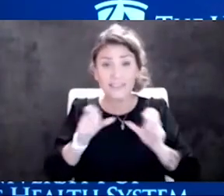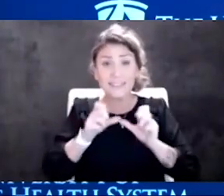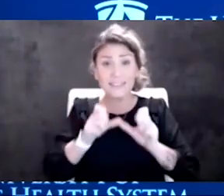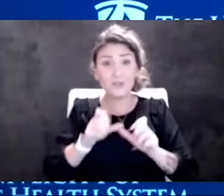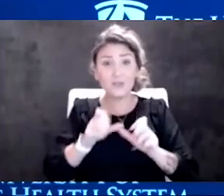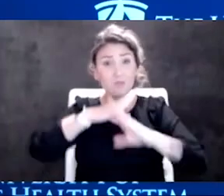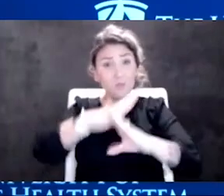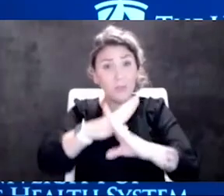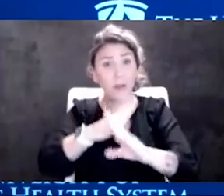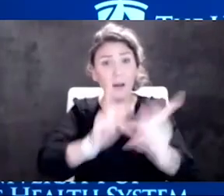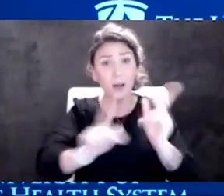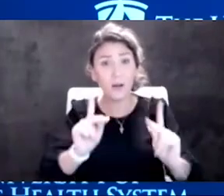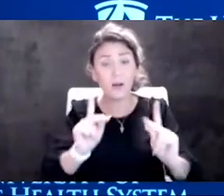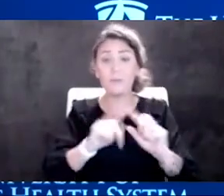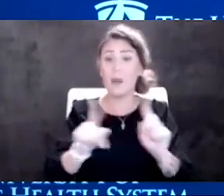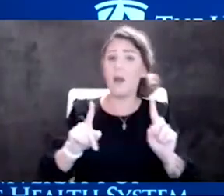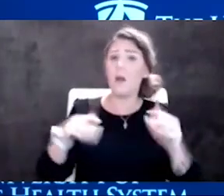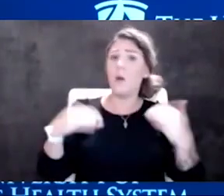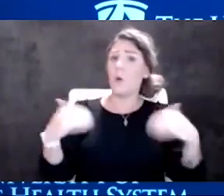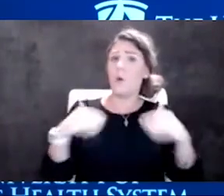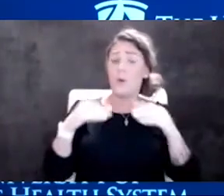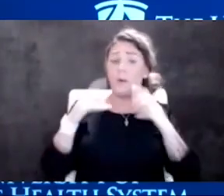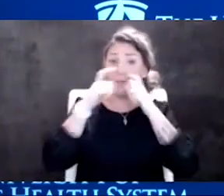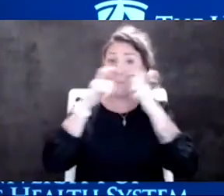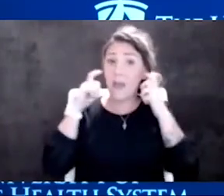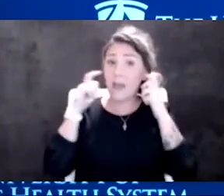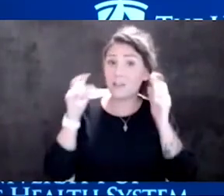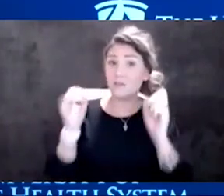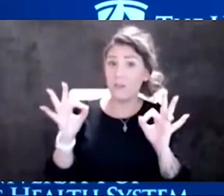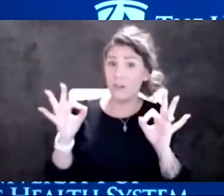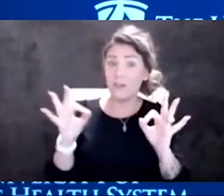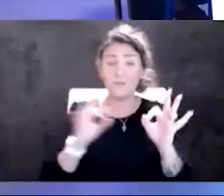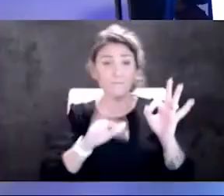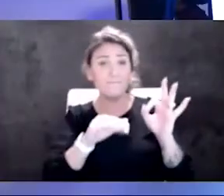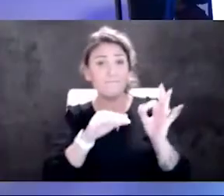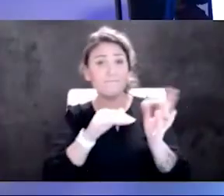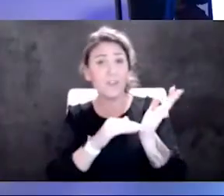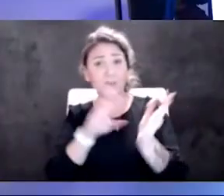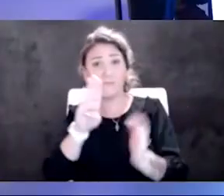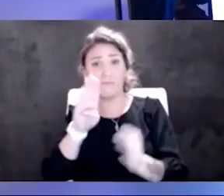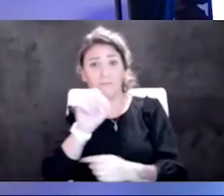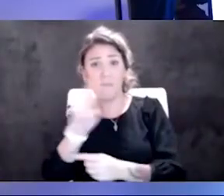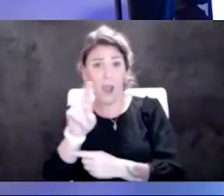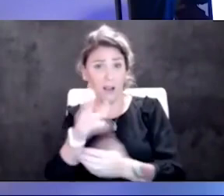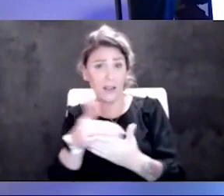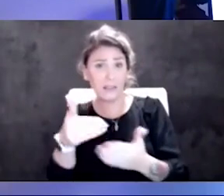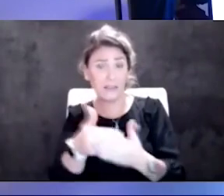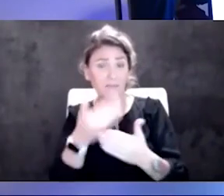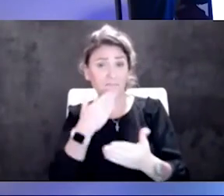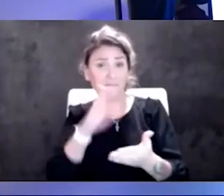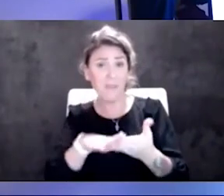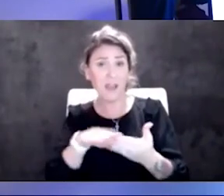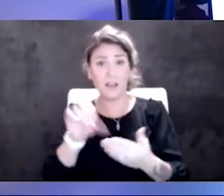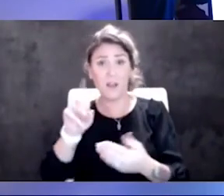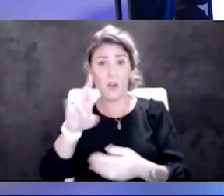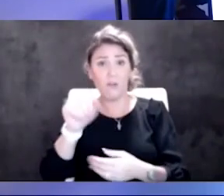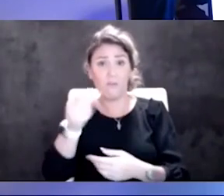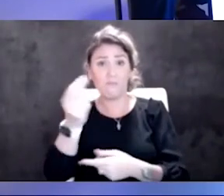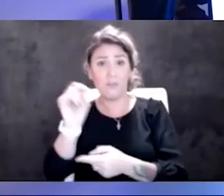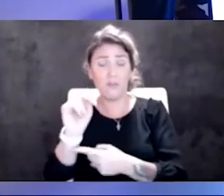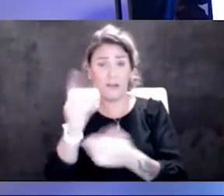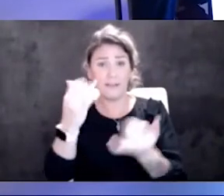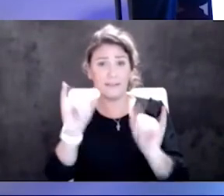But man, if your mask is off, Dr. Barr, things are bad. Is Omicron still going to respond to mask wearing, you think? Yes,